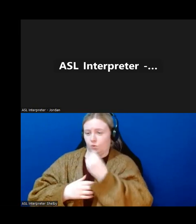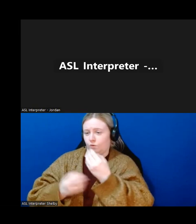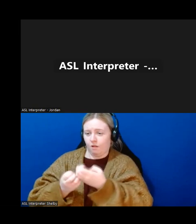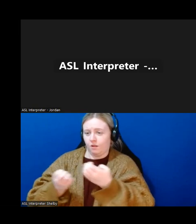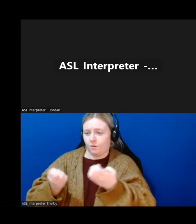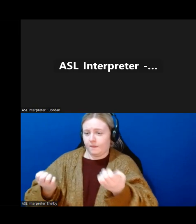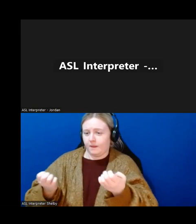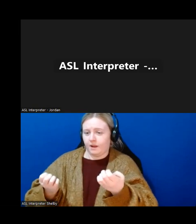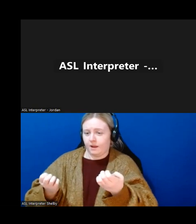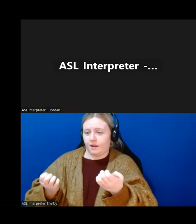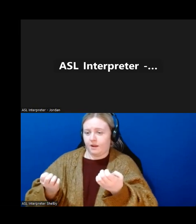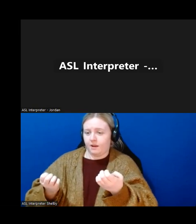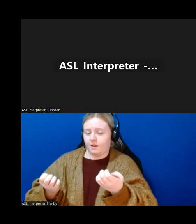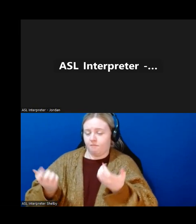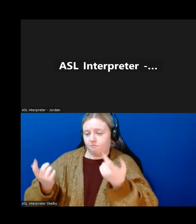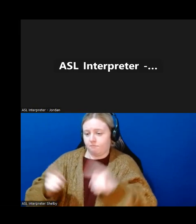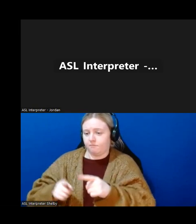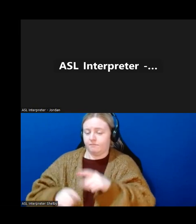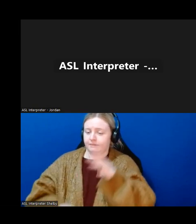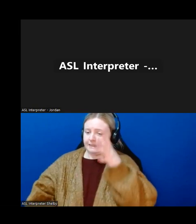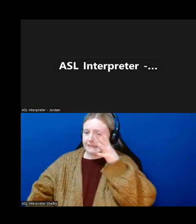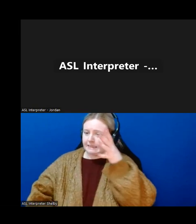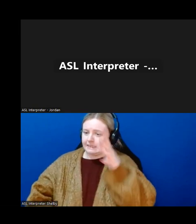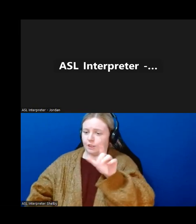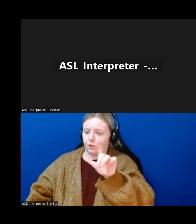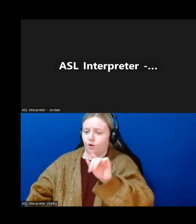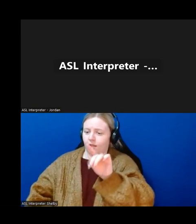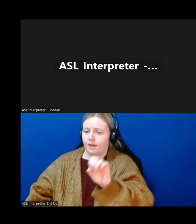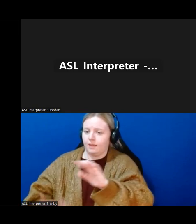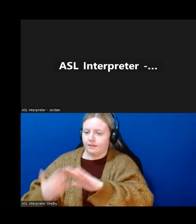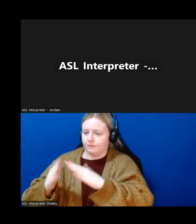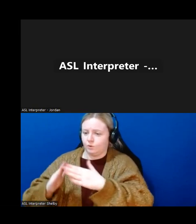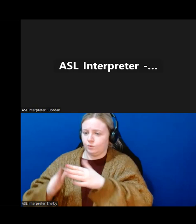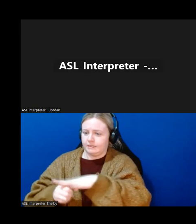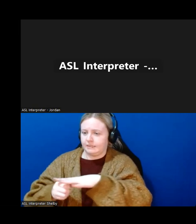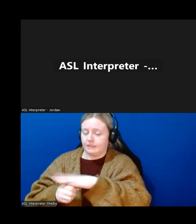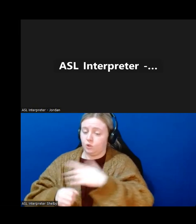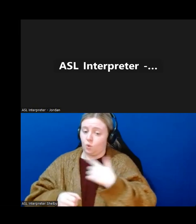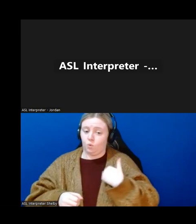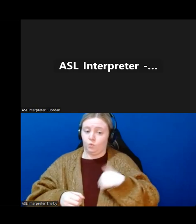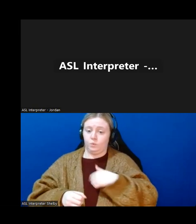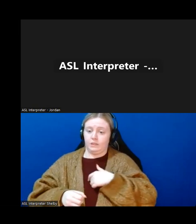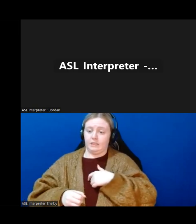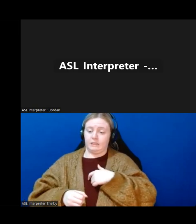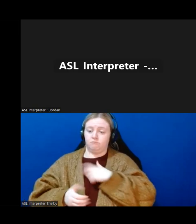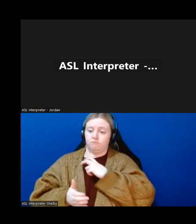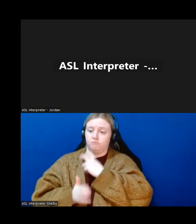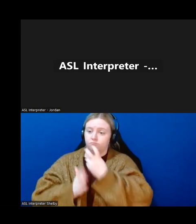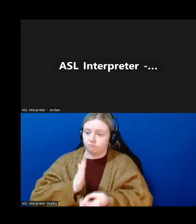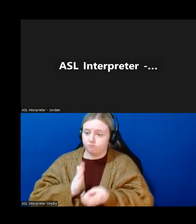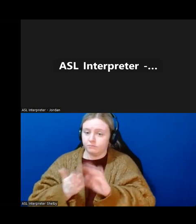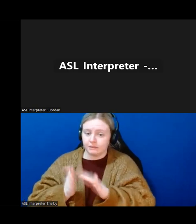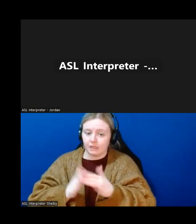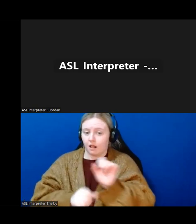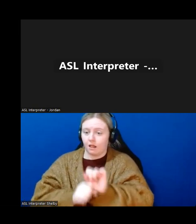enter Deer Lake and their community. So while we're not in the community doing things directly, we are still